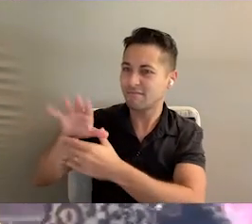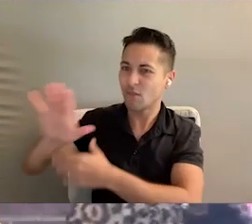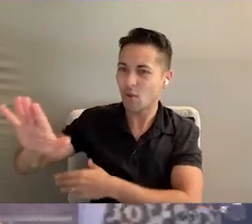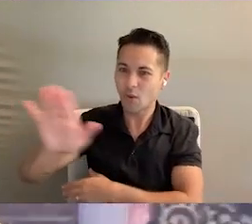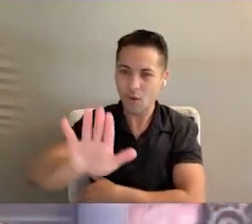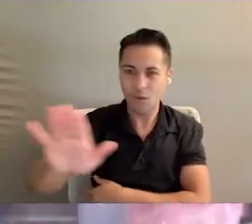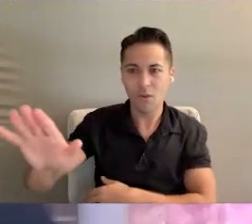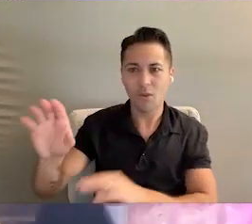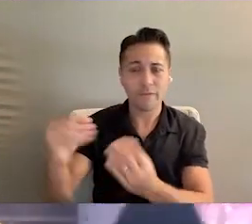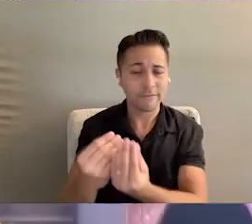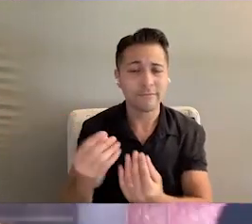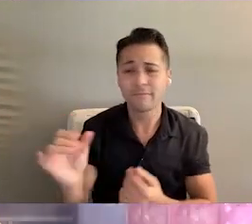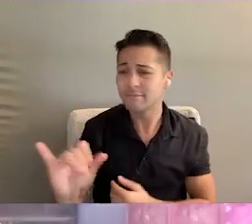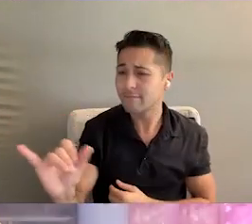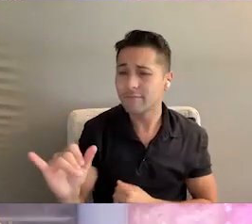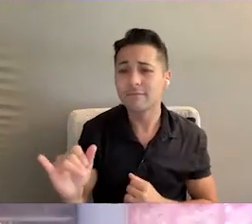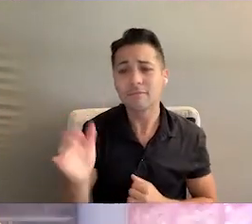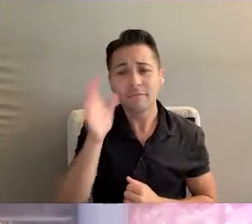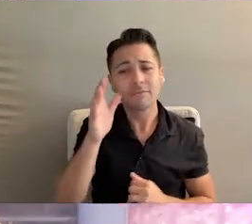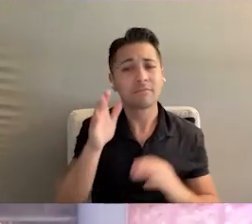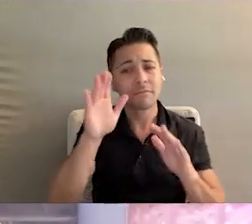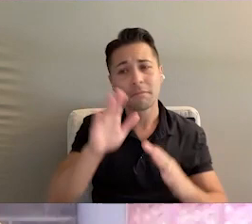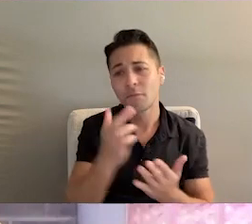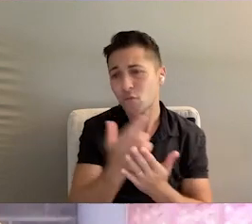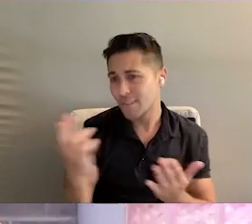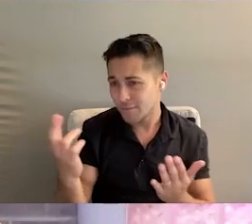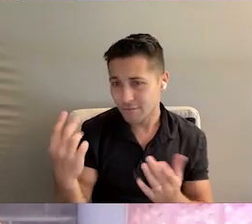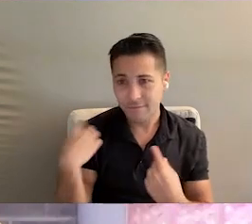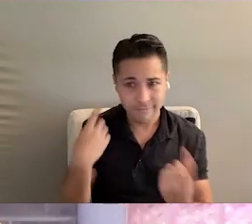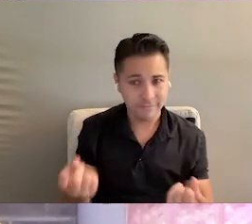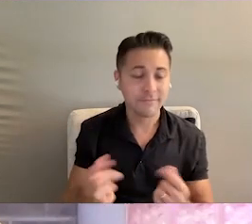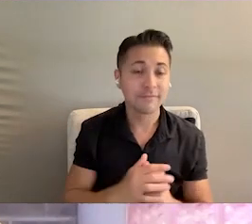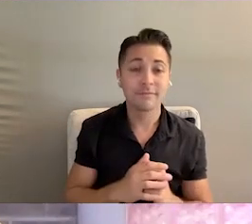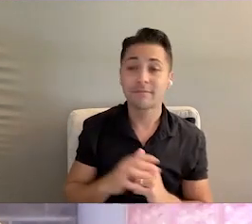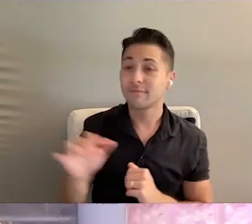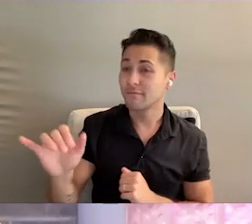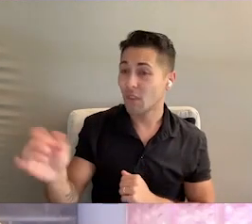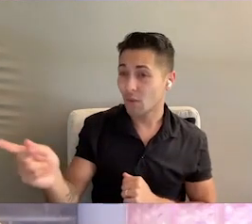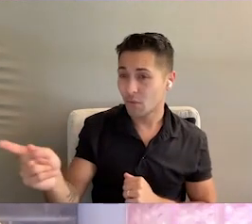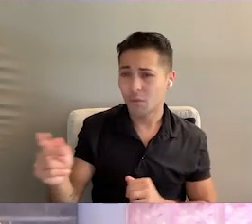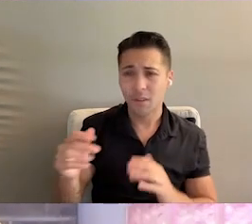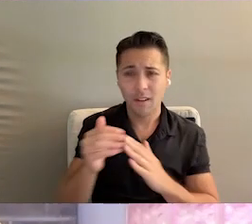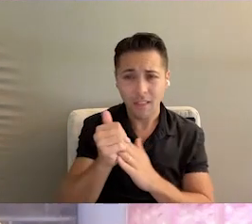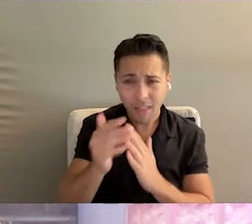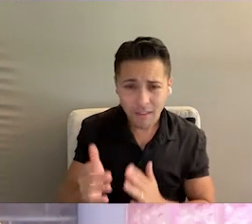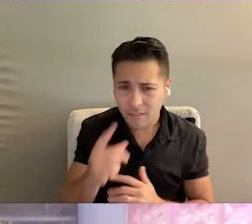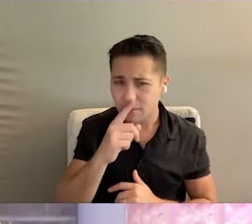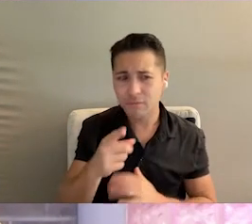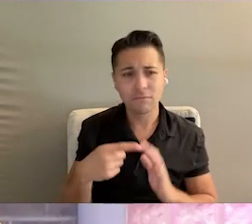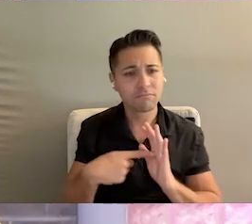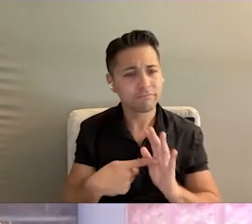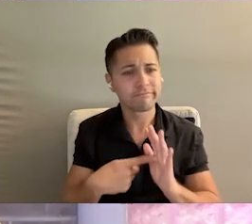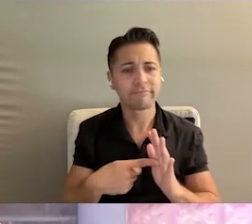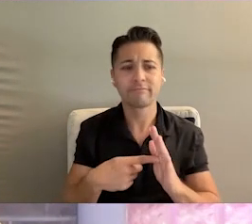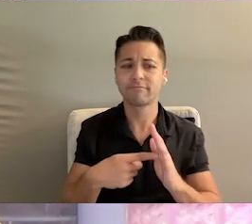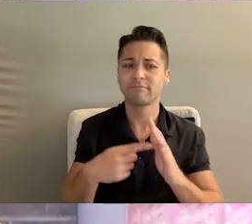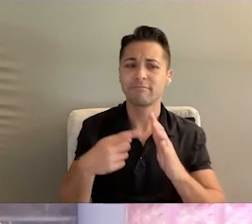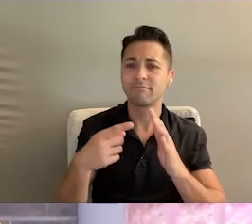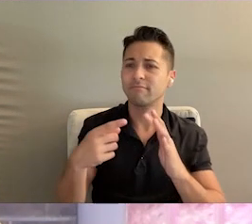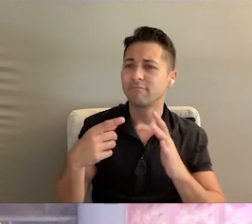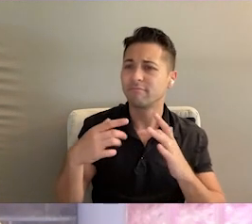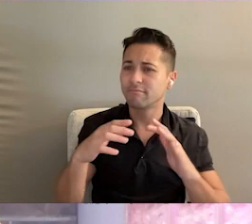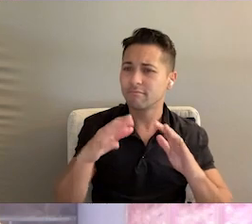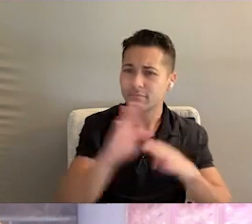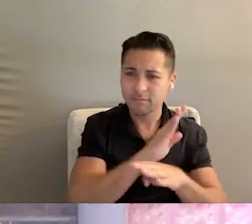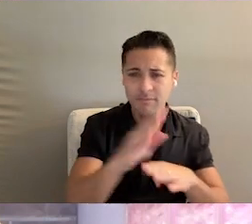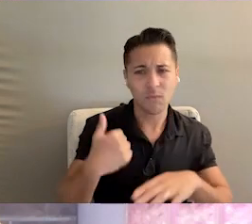organizations. You've also been a tremendous resource as leaders that represent entities that are closest to the